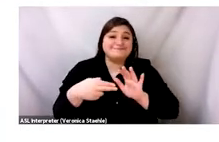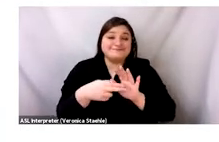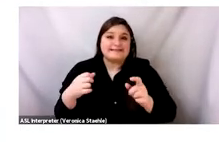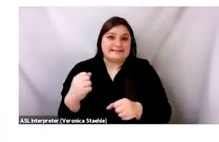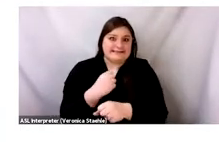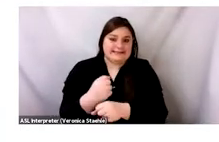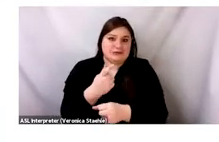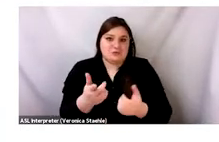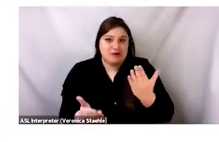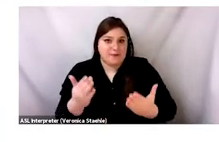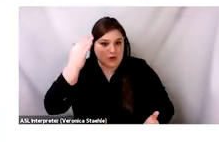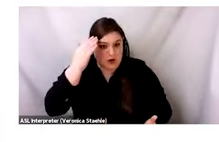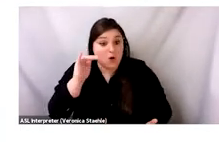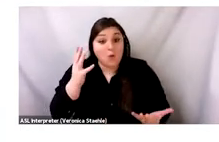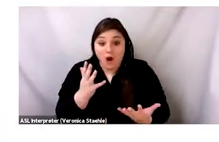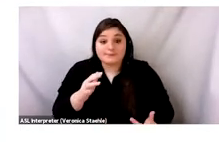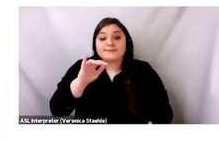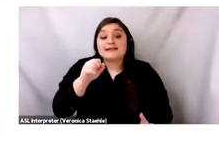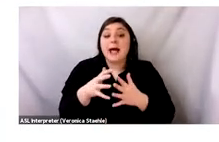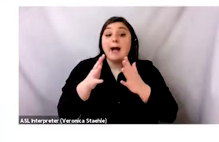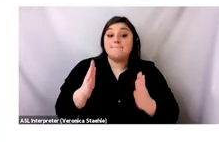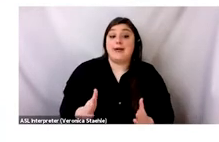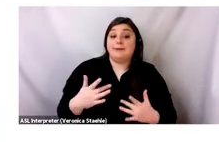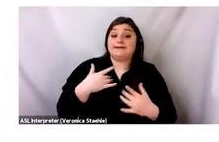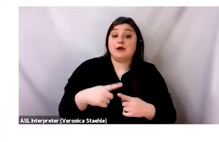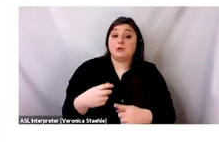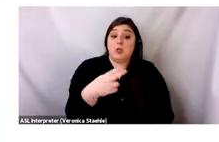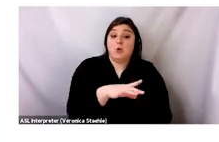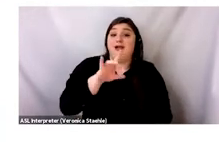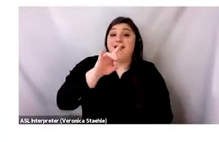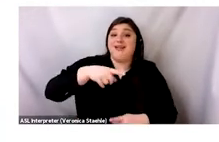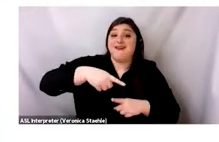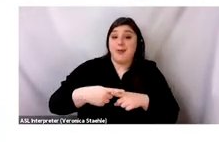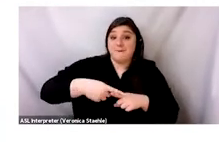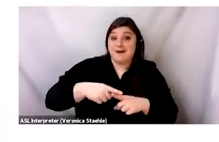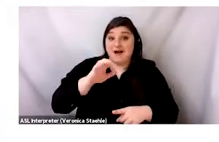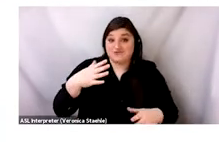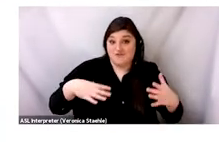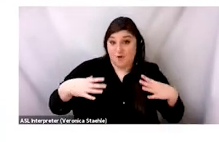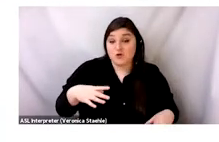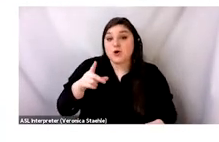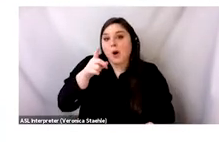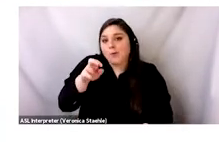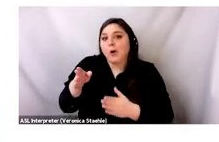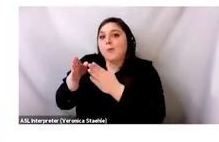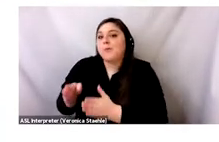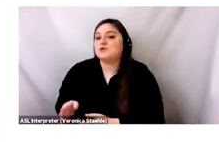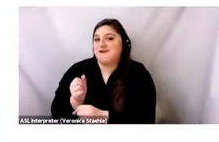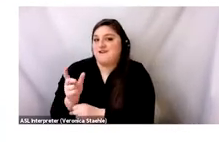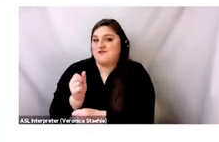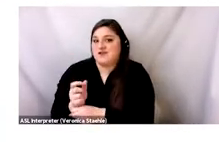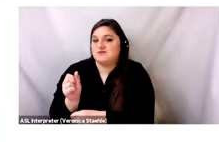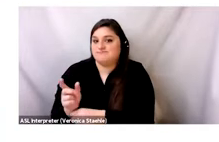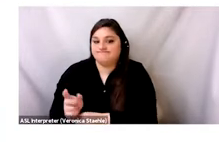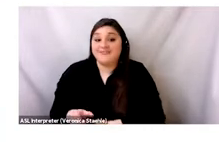you've probably heard, says that Americans throw away 80 pounds of clothing per person per year. And I note that this is misleading